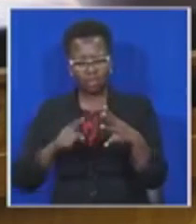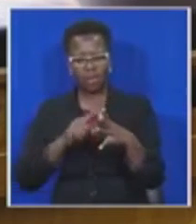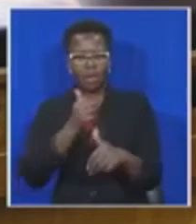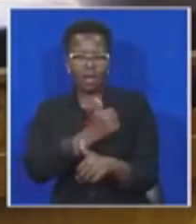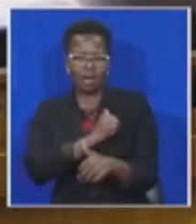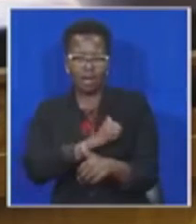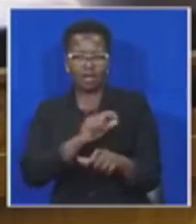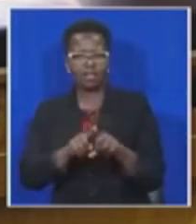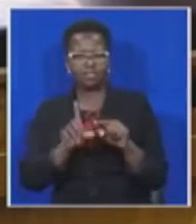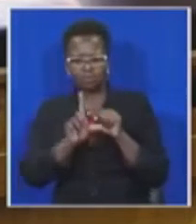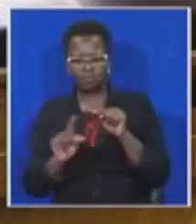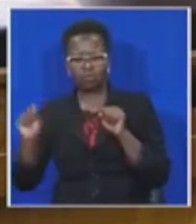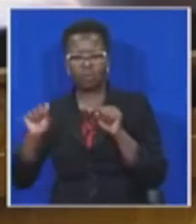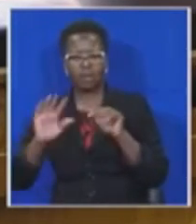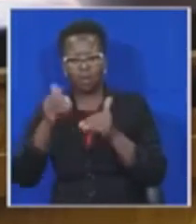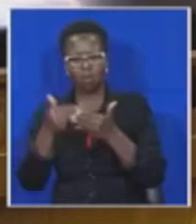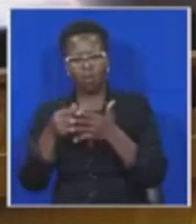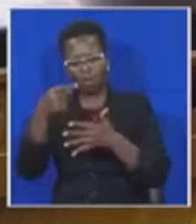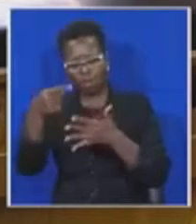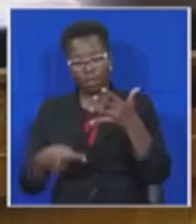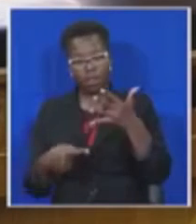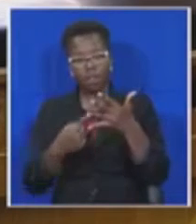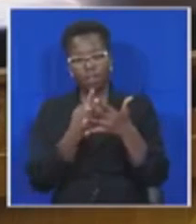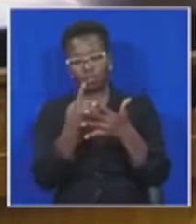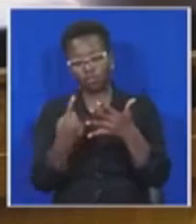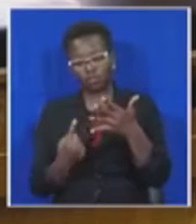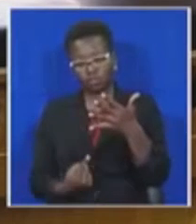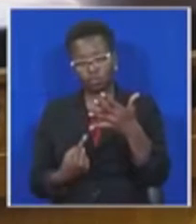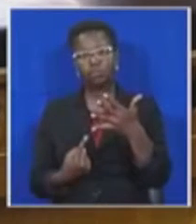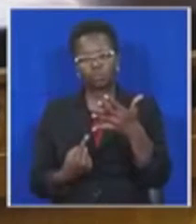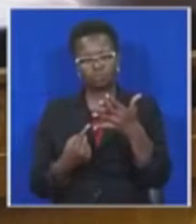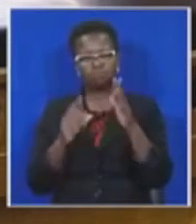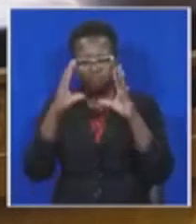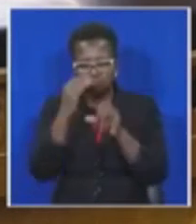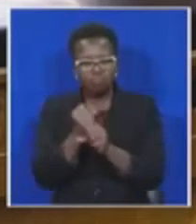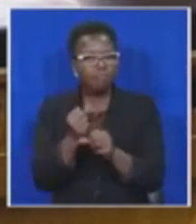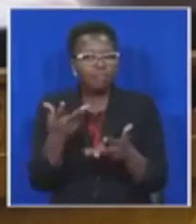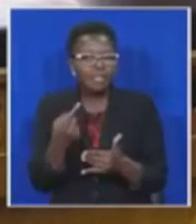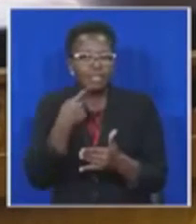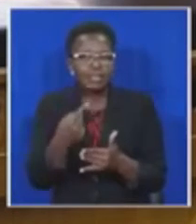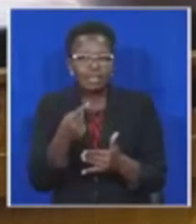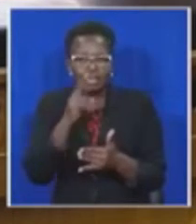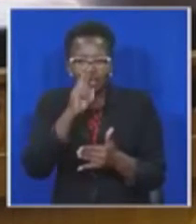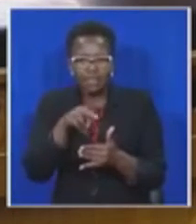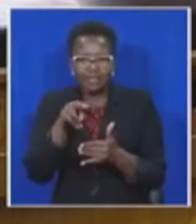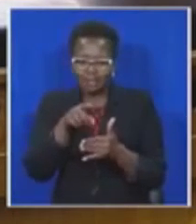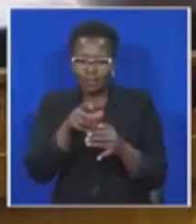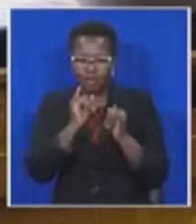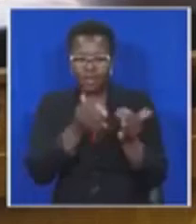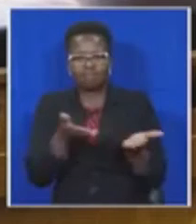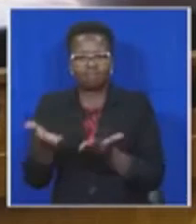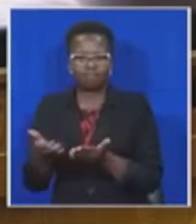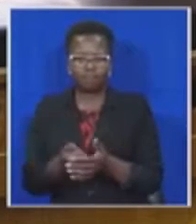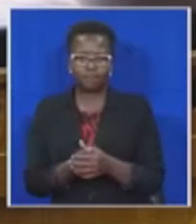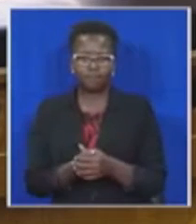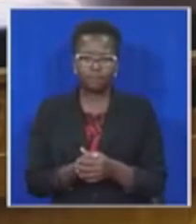Japan. And the list of topics each vendor country was requested to address relating to the invitation referred to. As far as